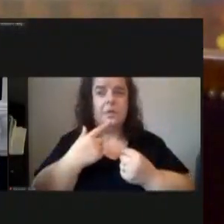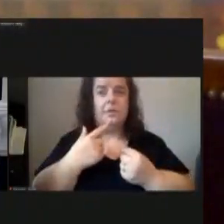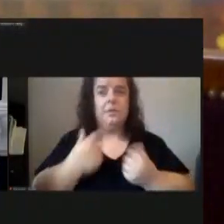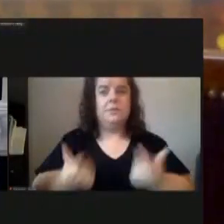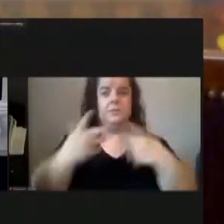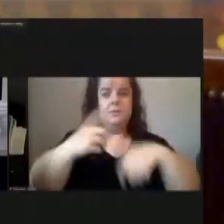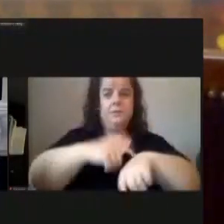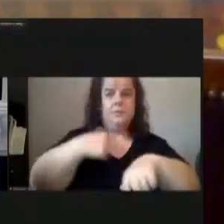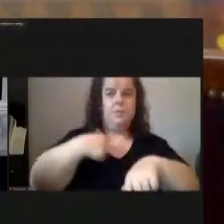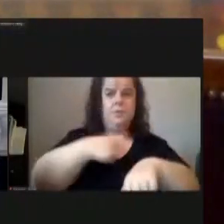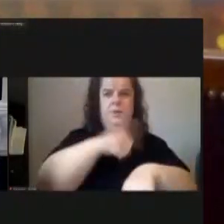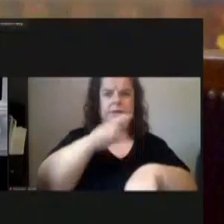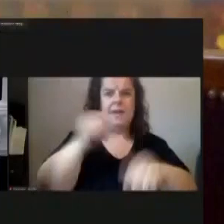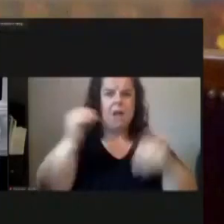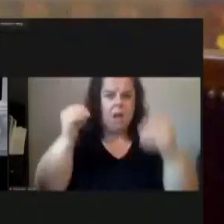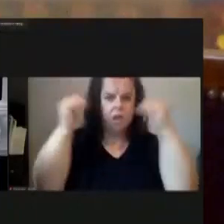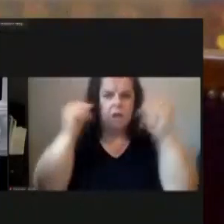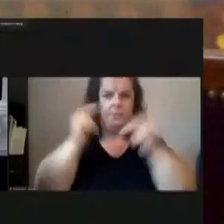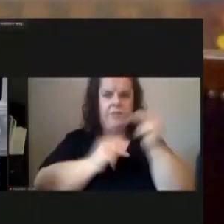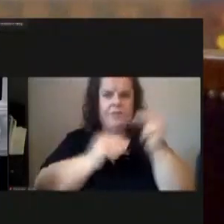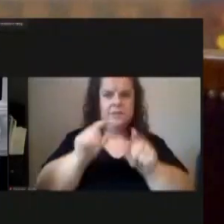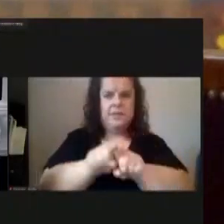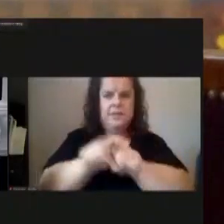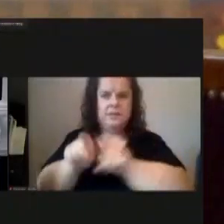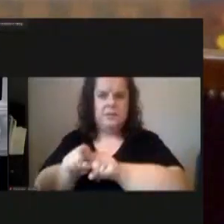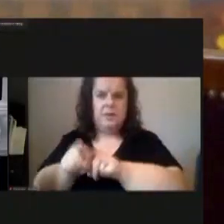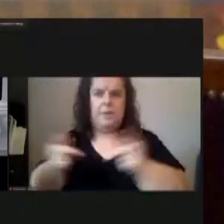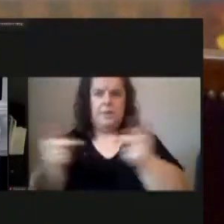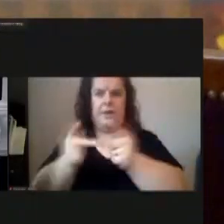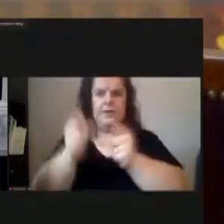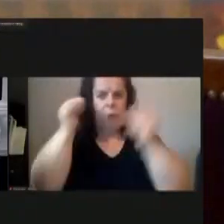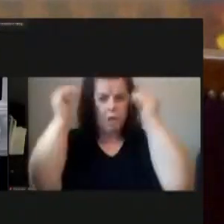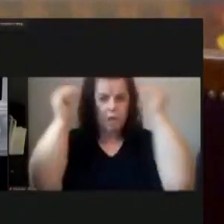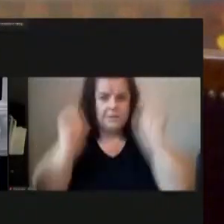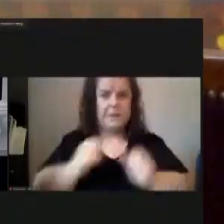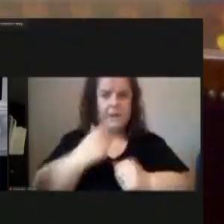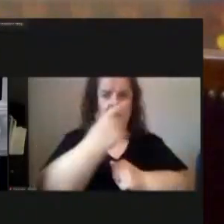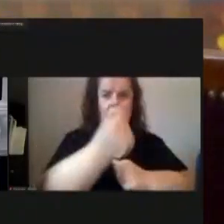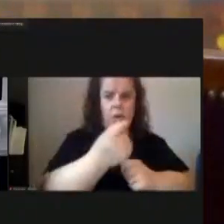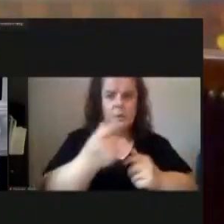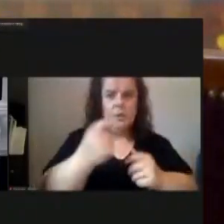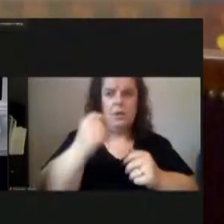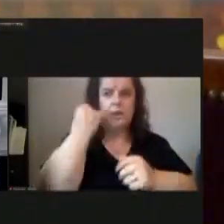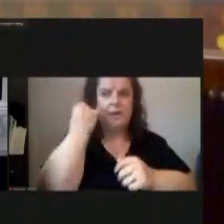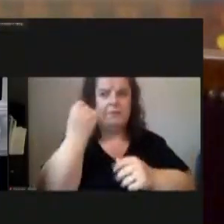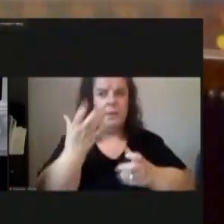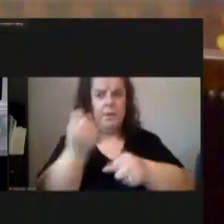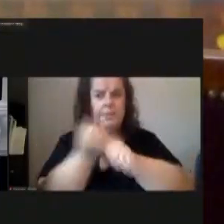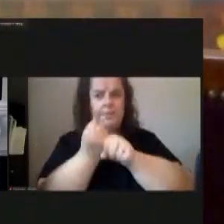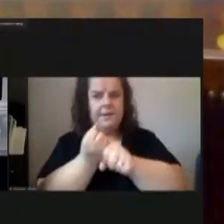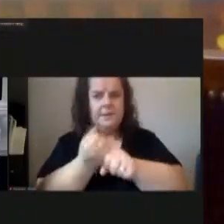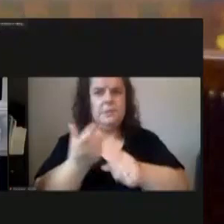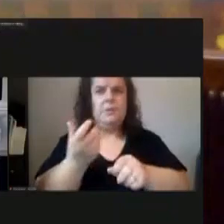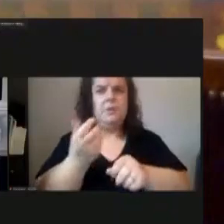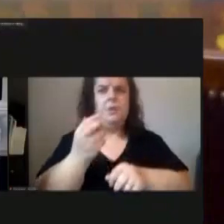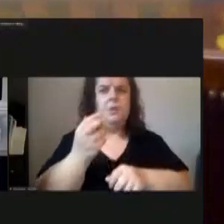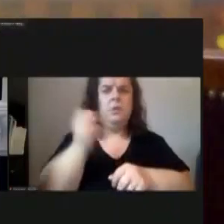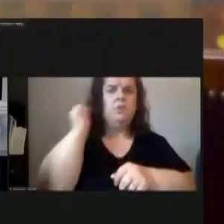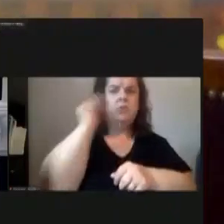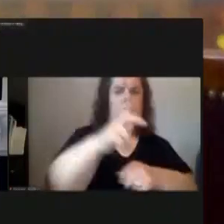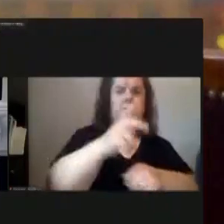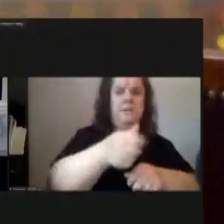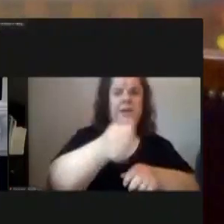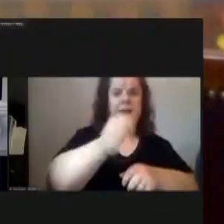we need an adult facility as well a place where adults can go and if they want to play baseball throw darts axe throwing whatever